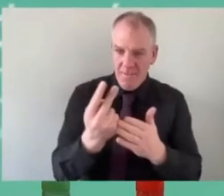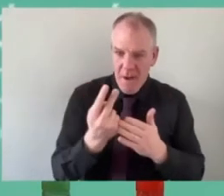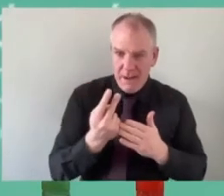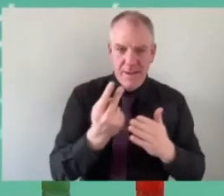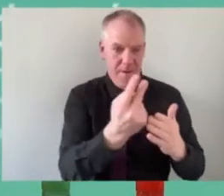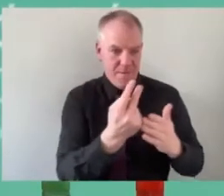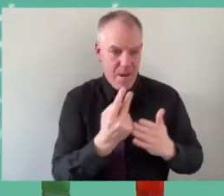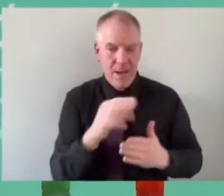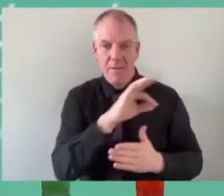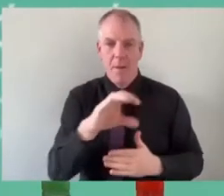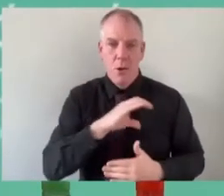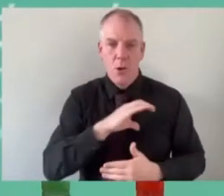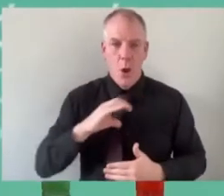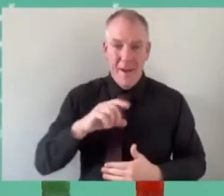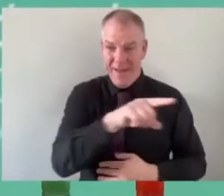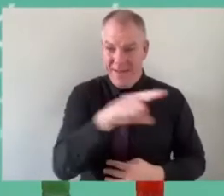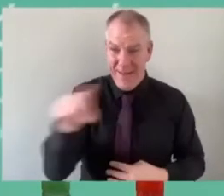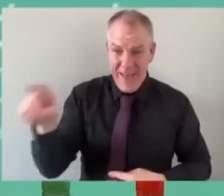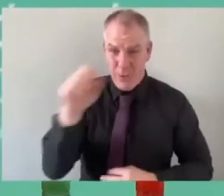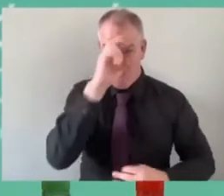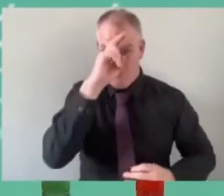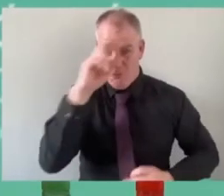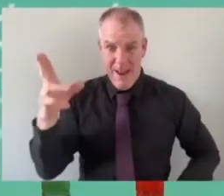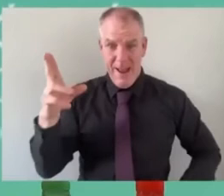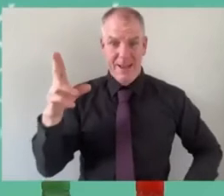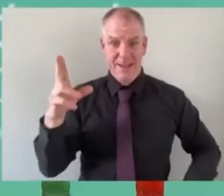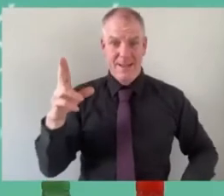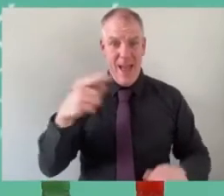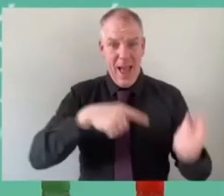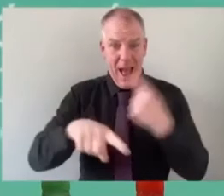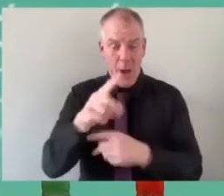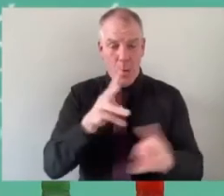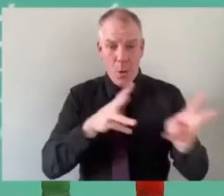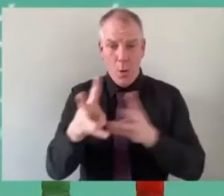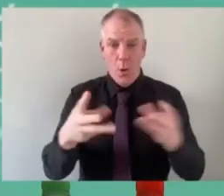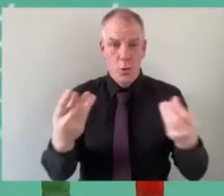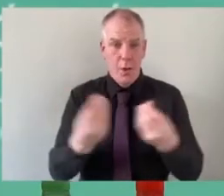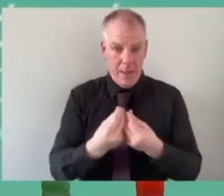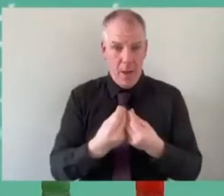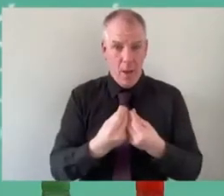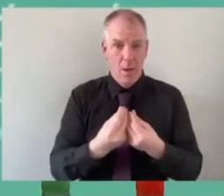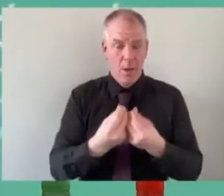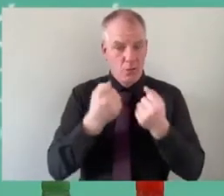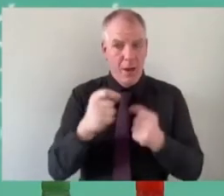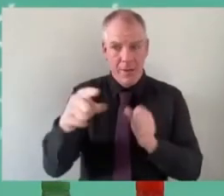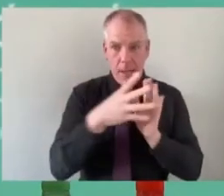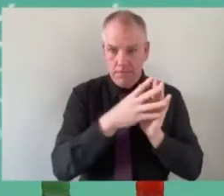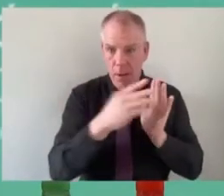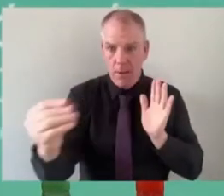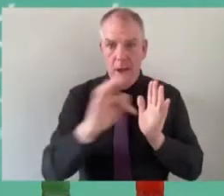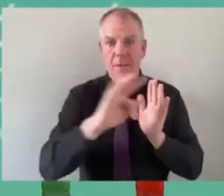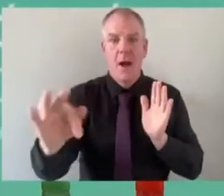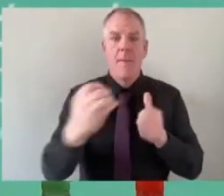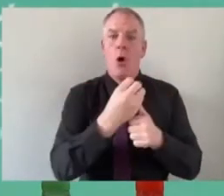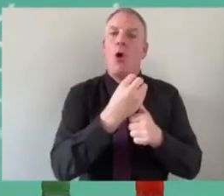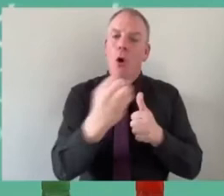really come to realize and value the work that we do collectively together and then how they can learn from other sports so it's it's